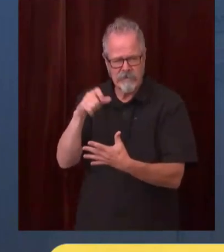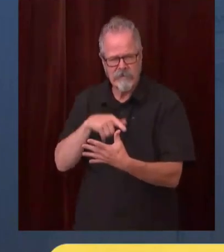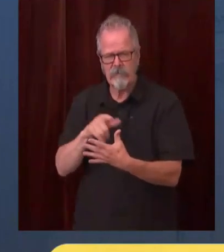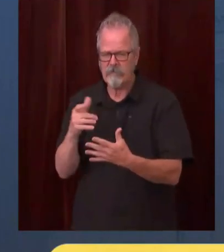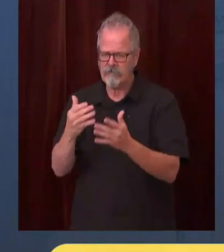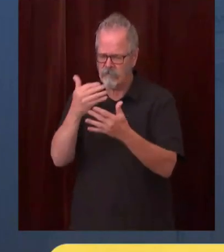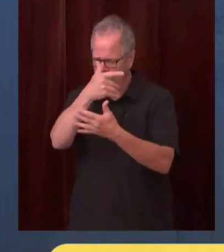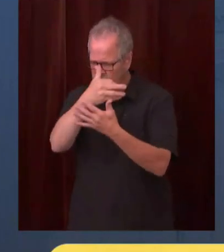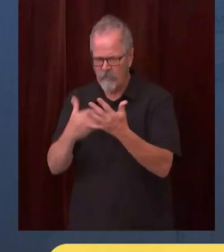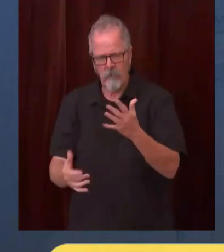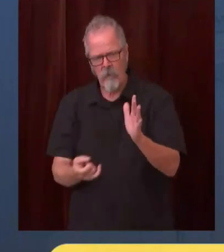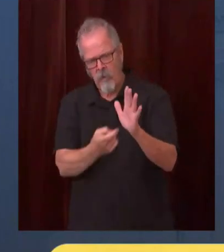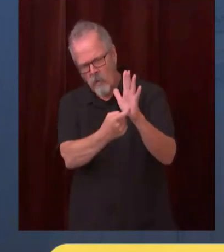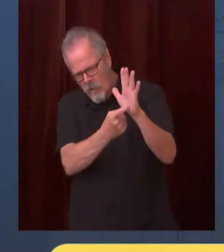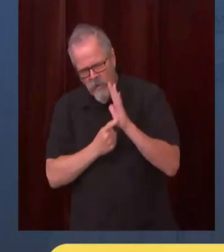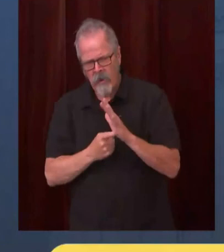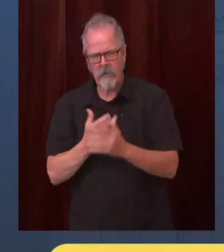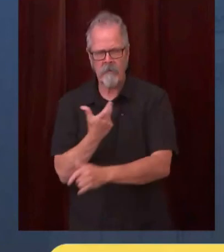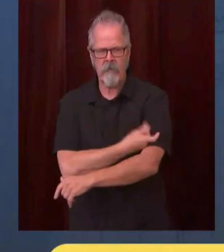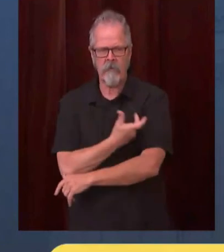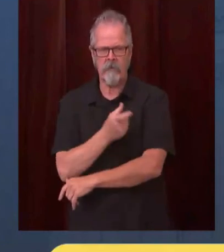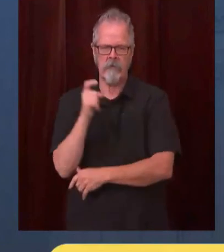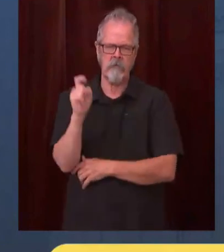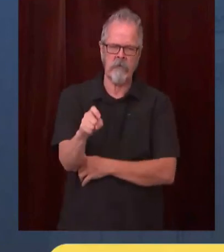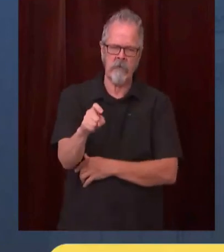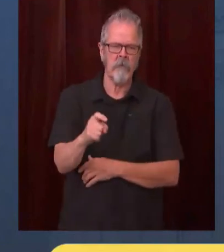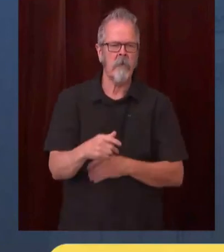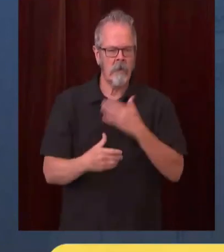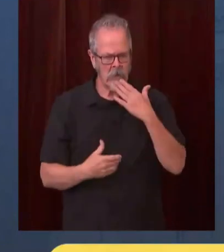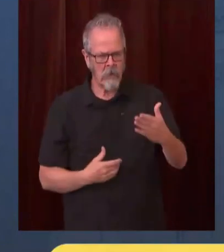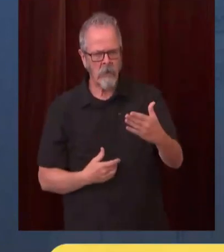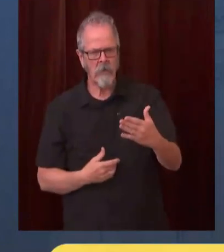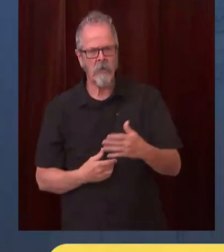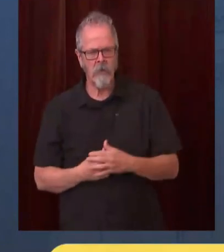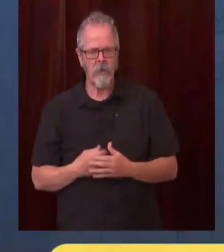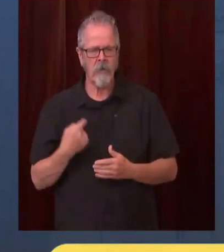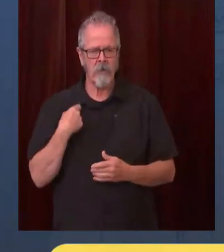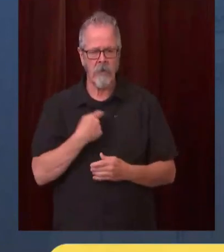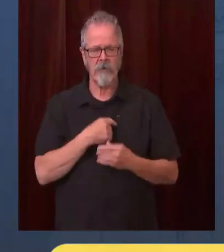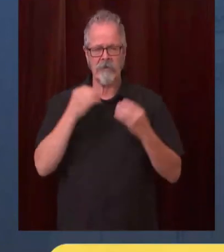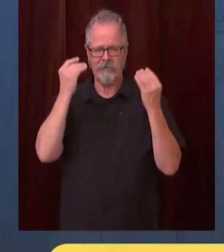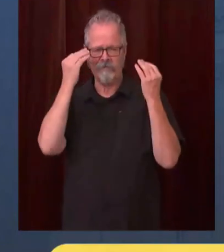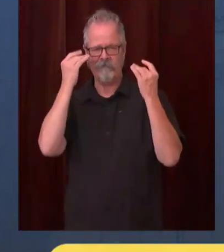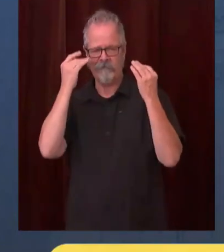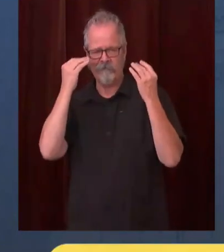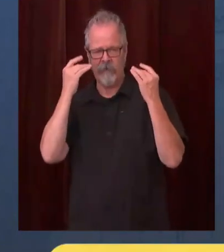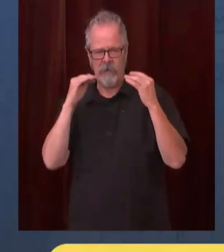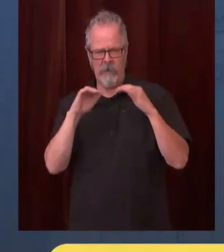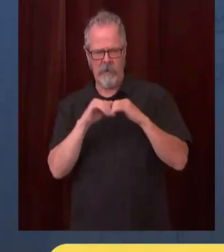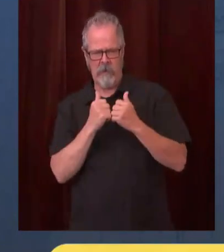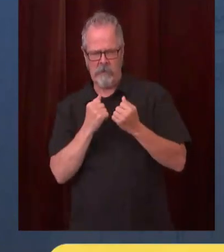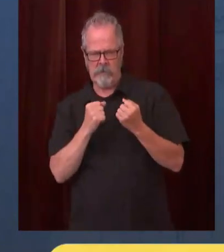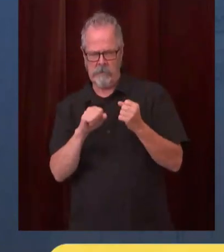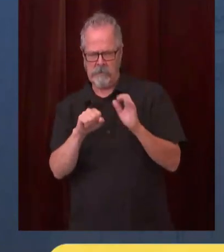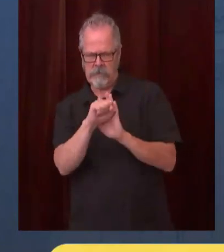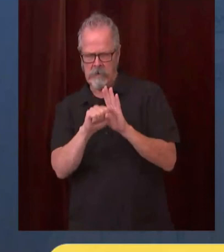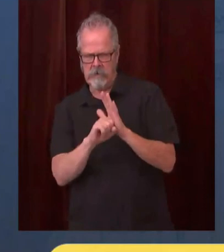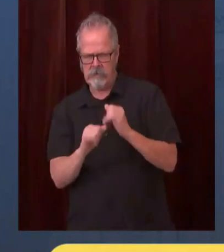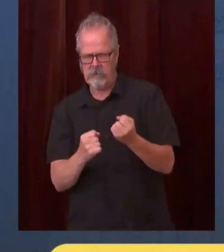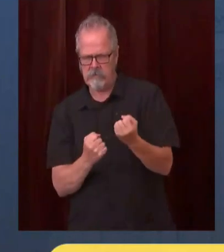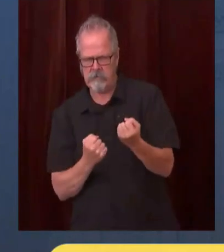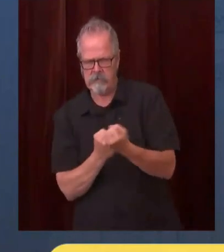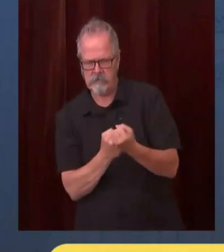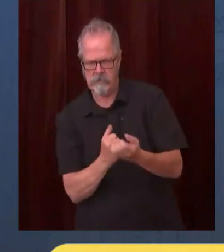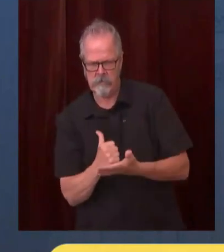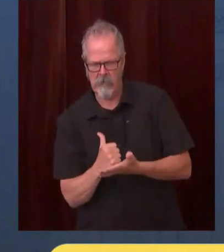where the state can help move in this direction i have not made final decisions decisions in this regard but it is clear that we